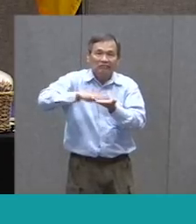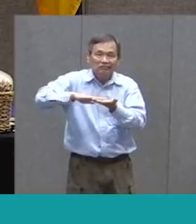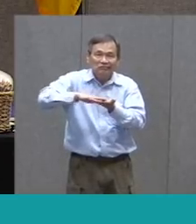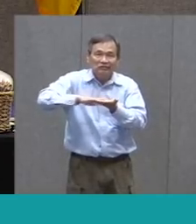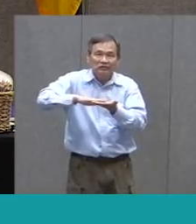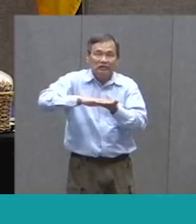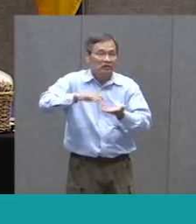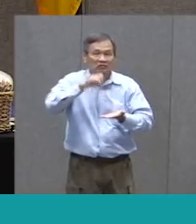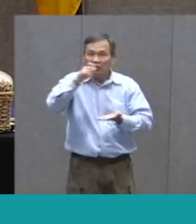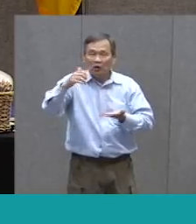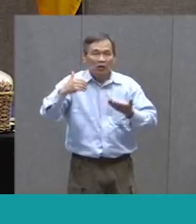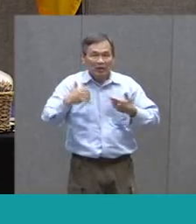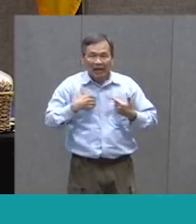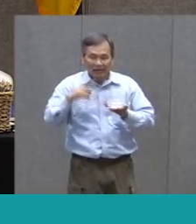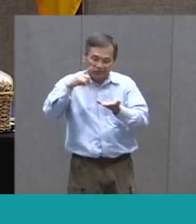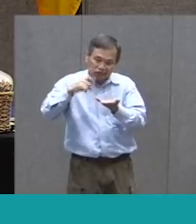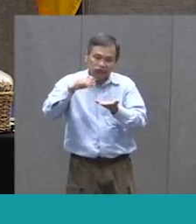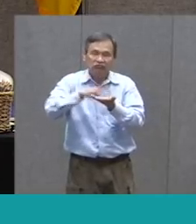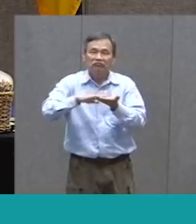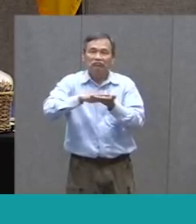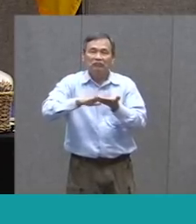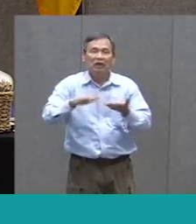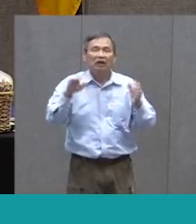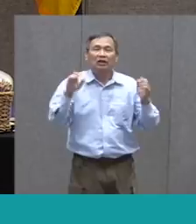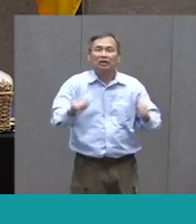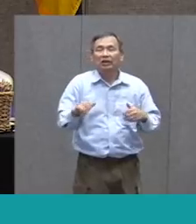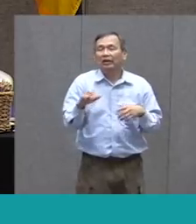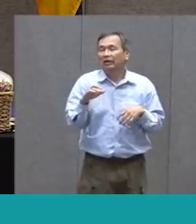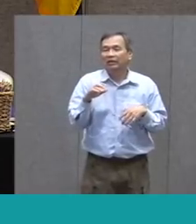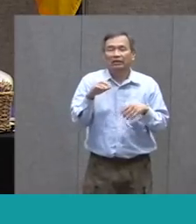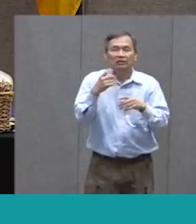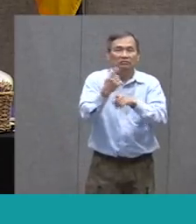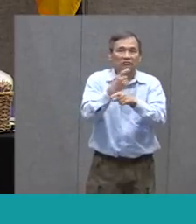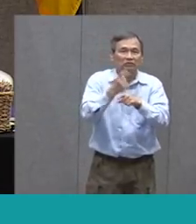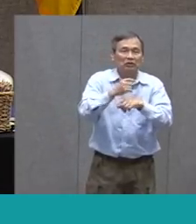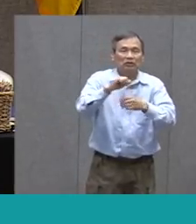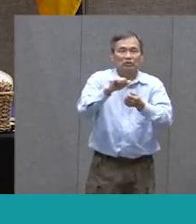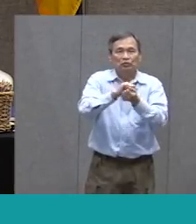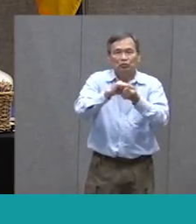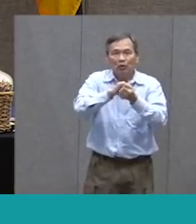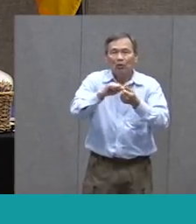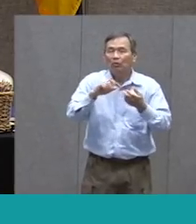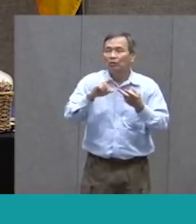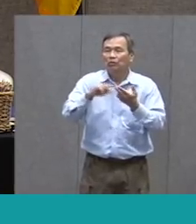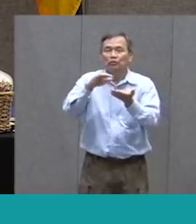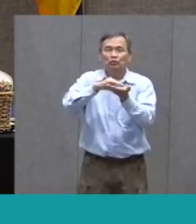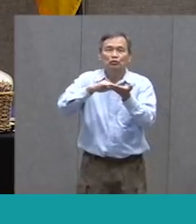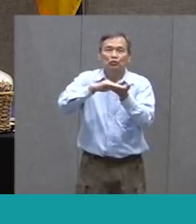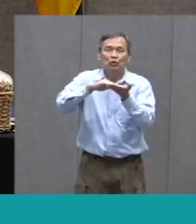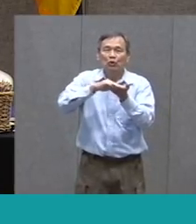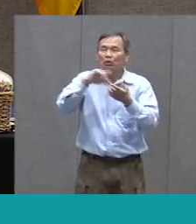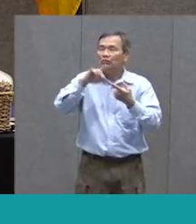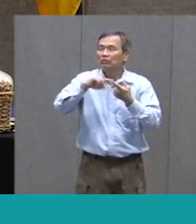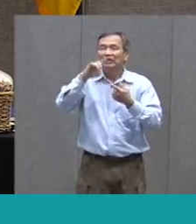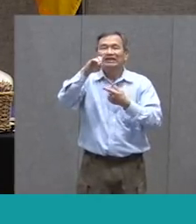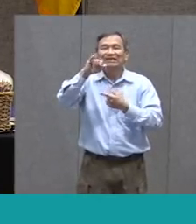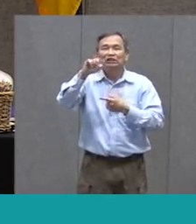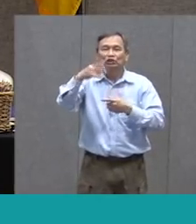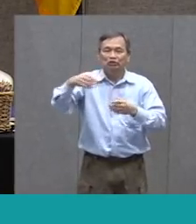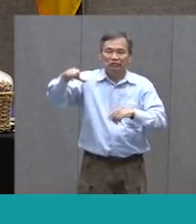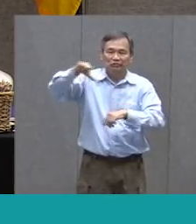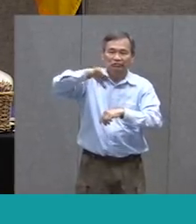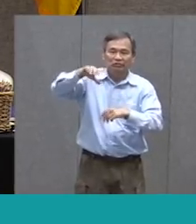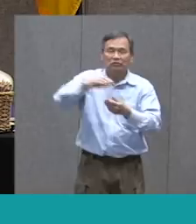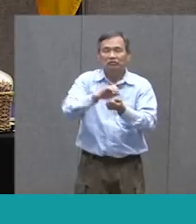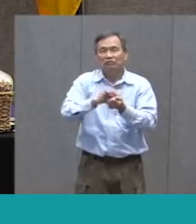If you don't have hand sanitizer, you know, sometimes antibacterial soap or dish soap at home that you have, that can do just the same